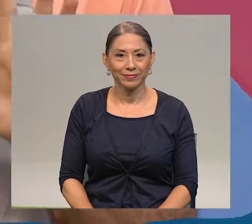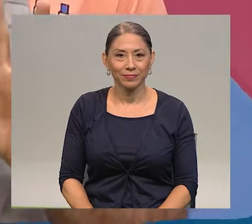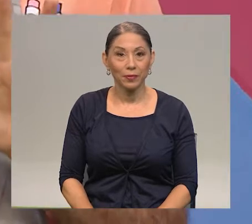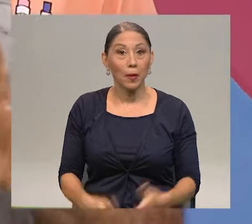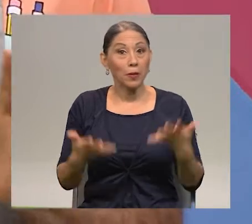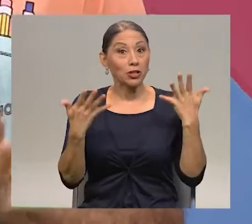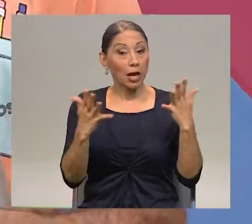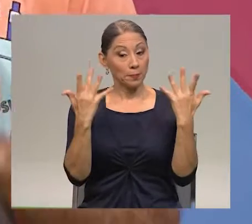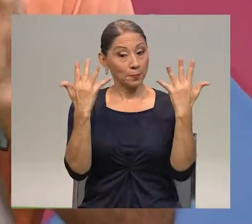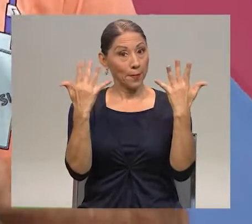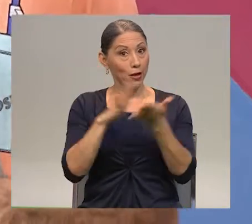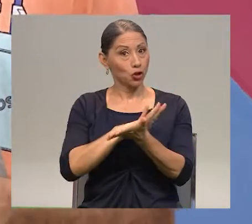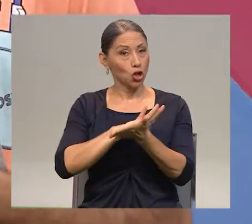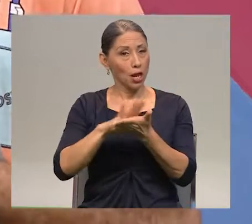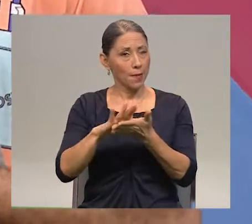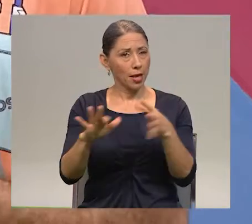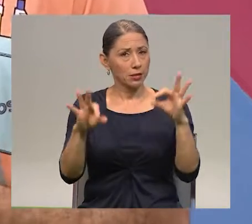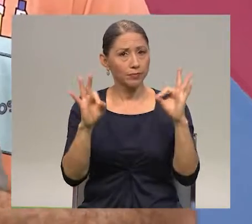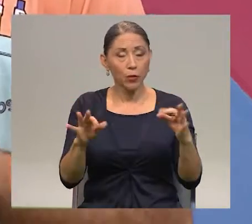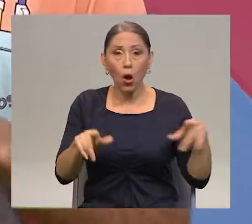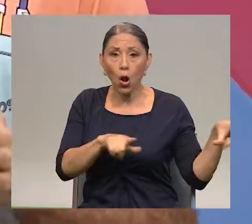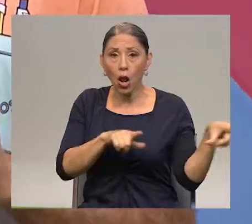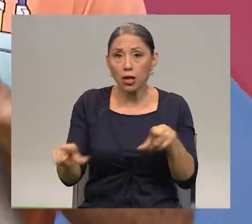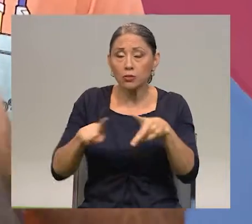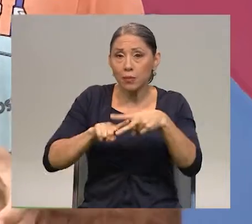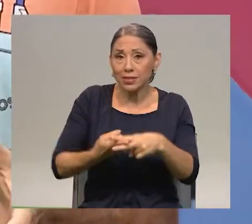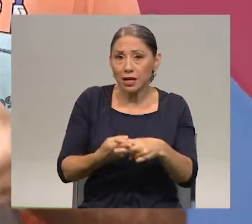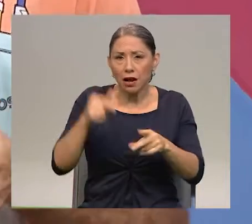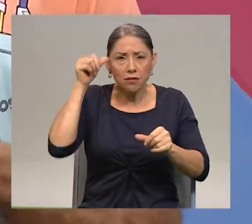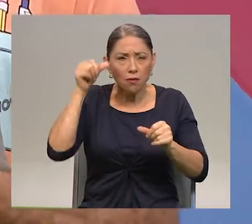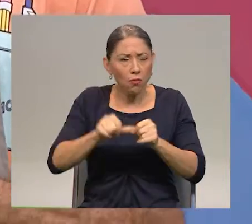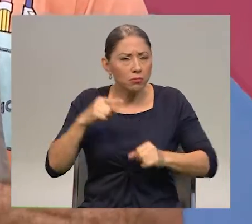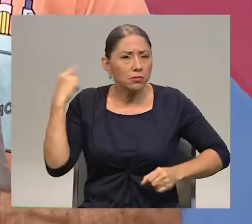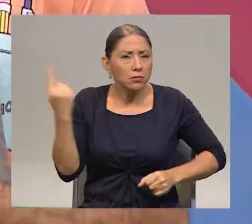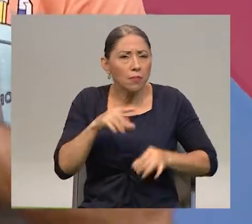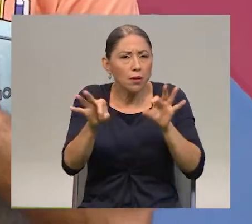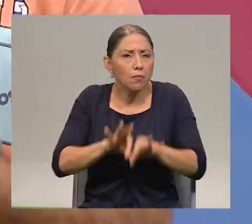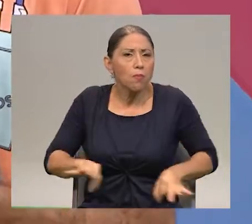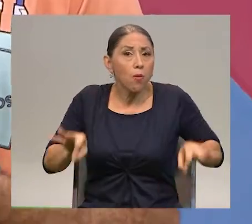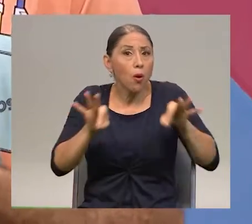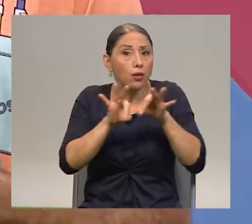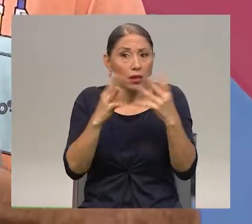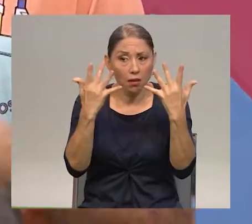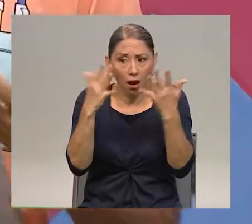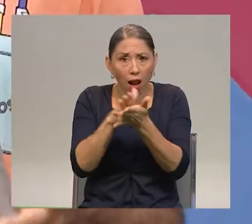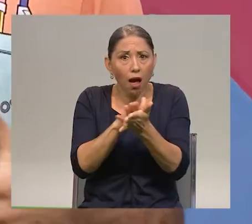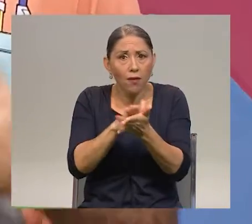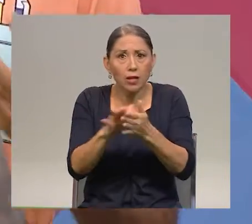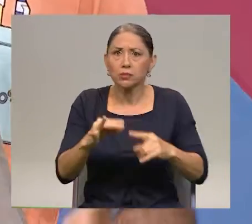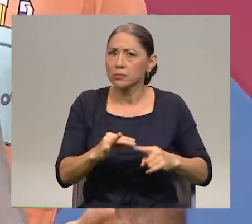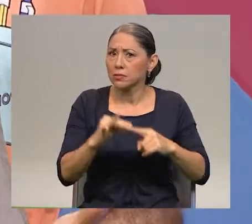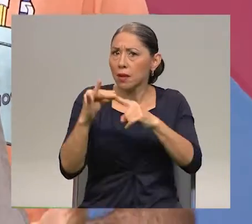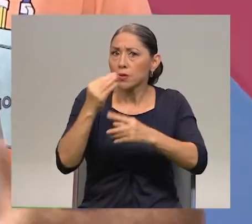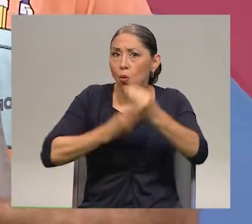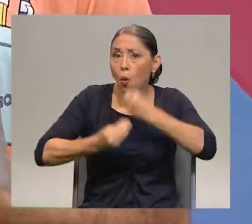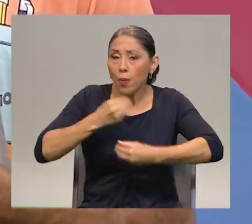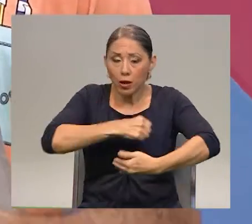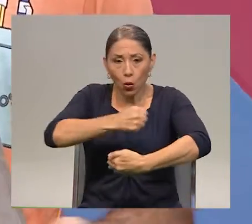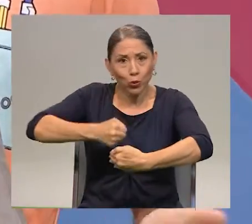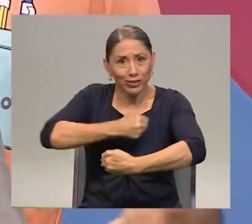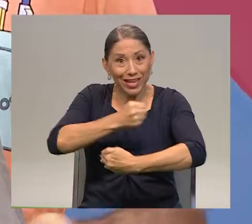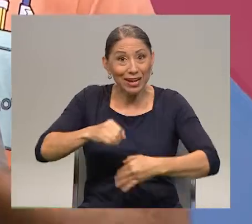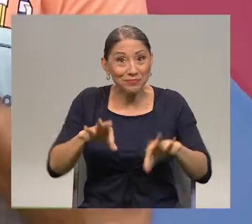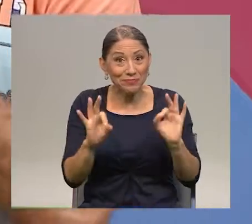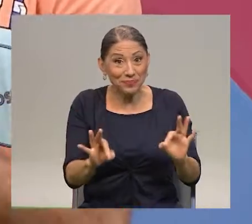Bueno, ahora que tenemos las manos limpias, estamos listos y listas para empezar. Recuerda que siempre es importante lavarse las manos, pero especialmente si vamos a comer o a cocinar, ¿verdad?